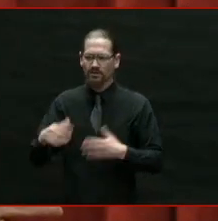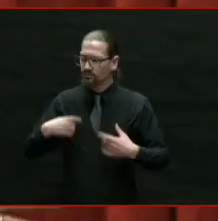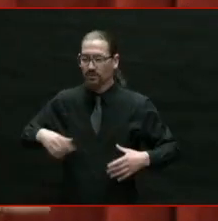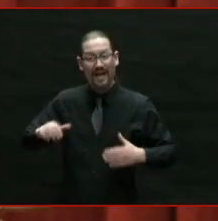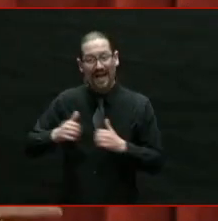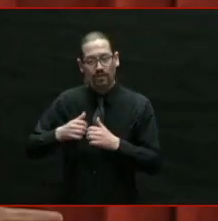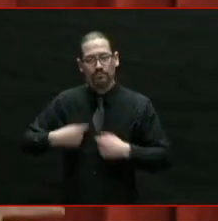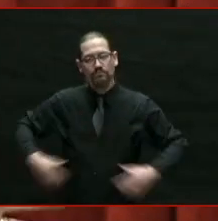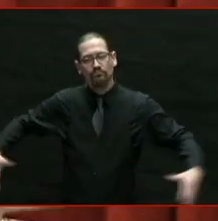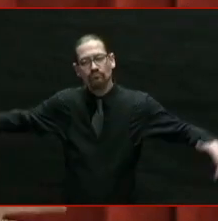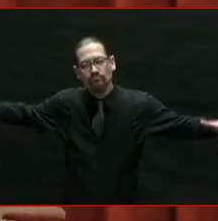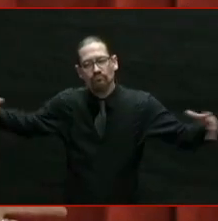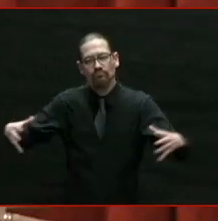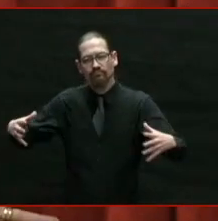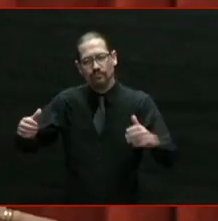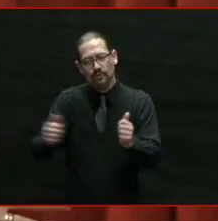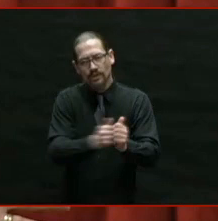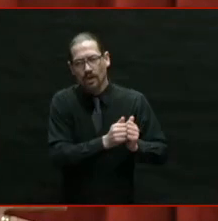And it's been a lot.